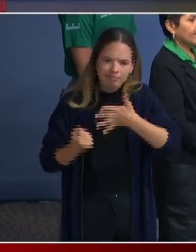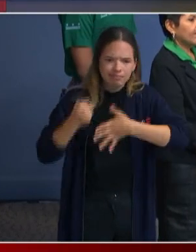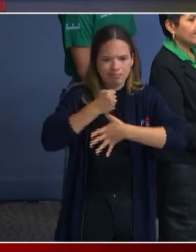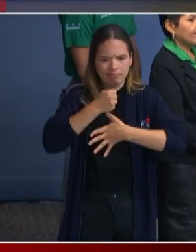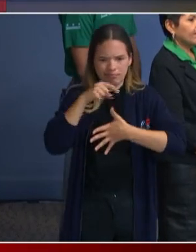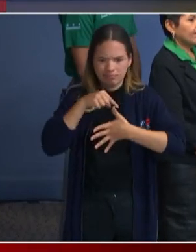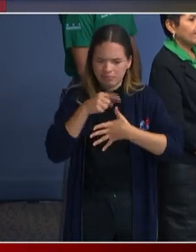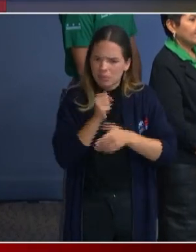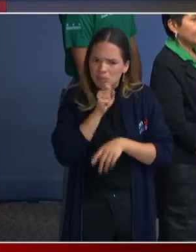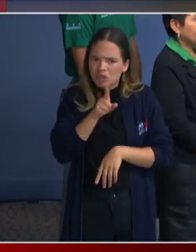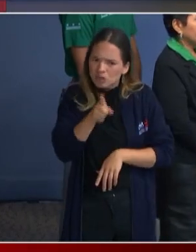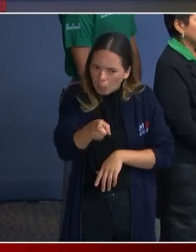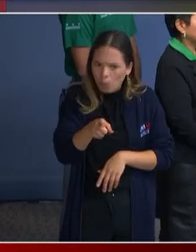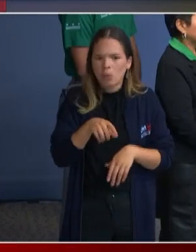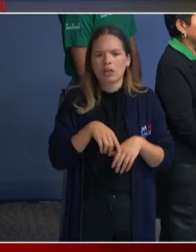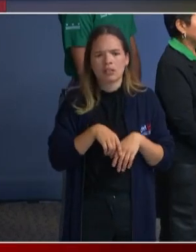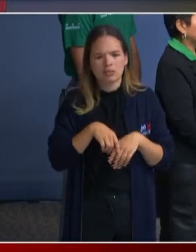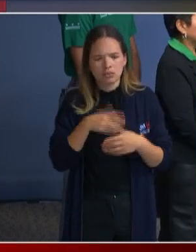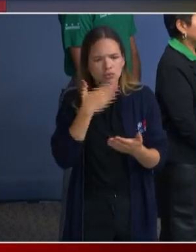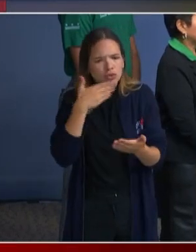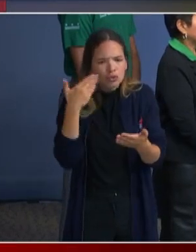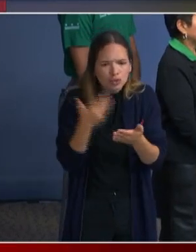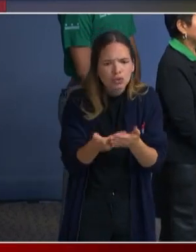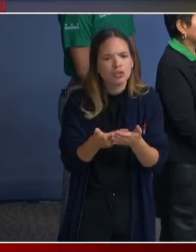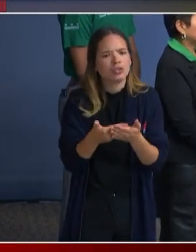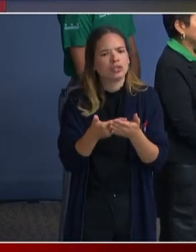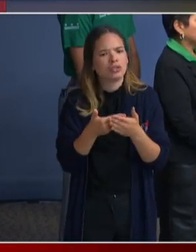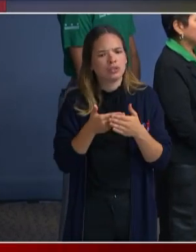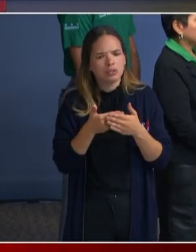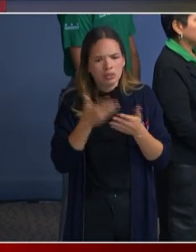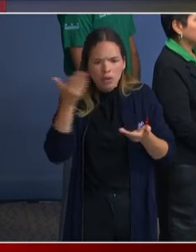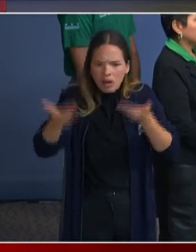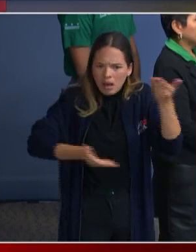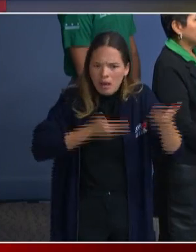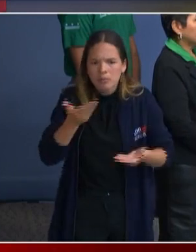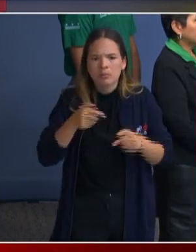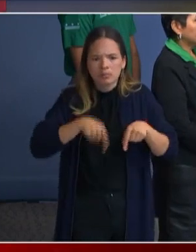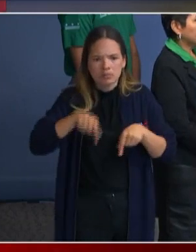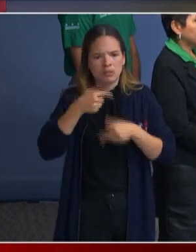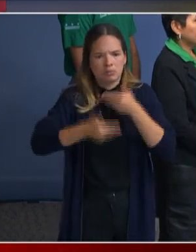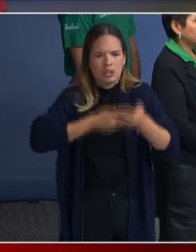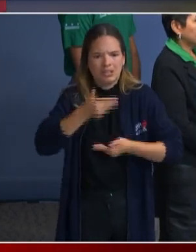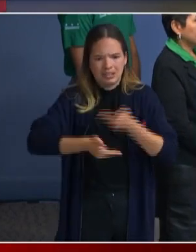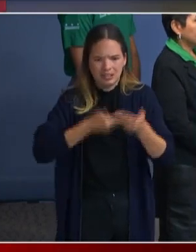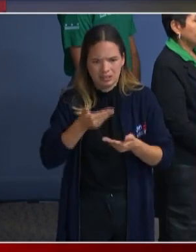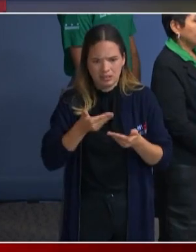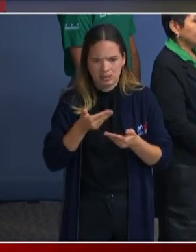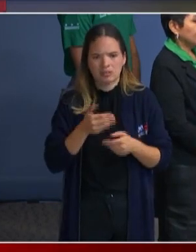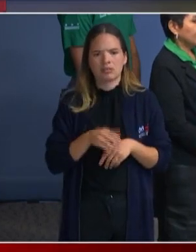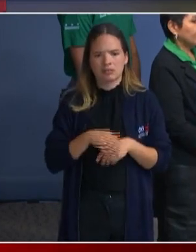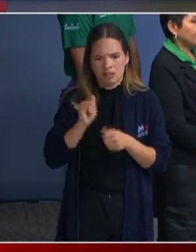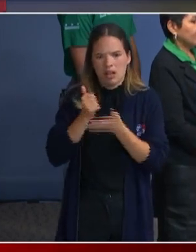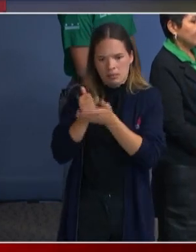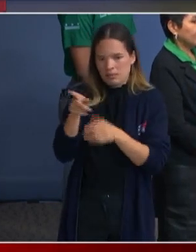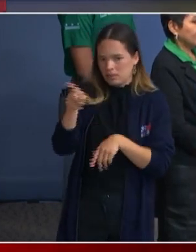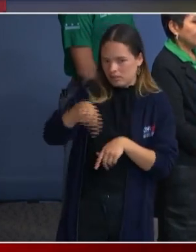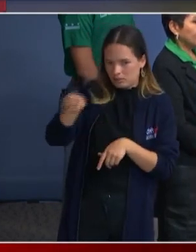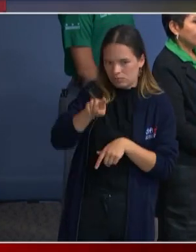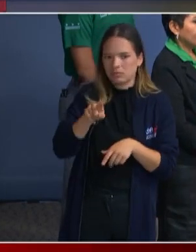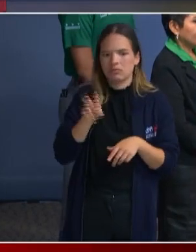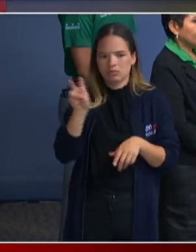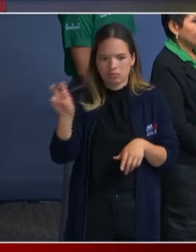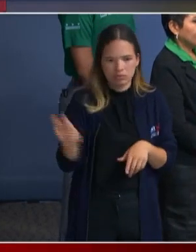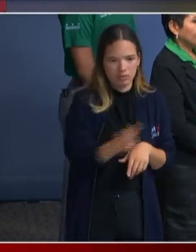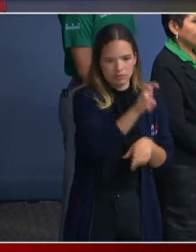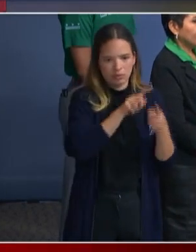and efficient welcome process that will allow people to move on to their final destinations. That